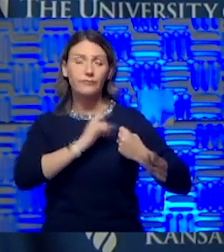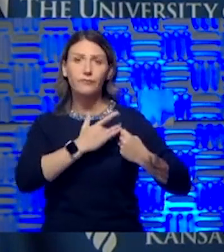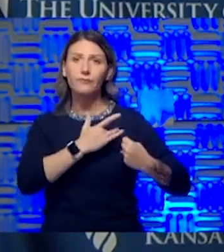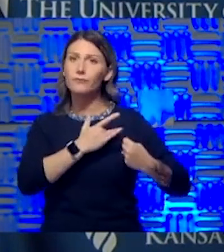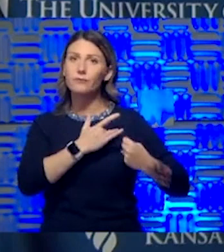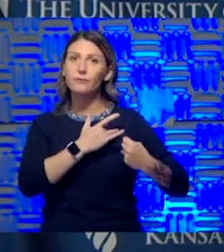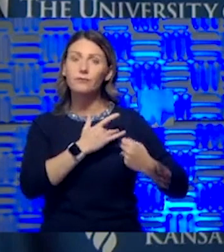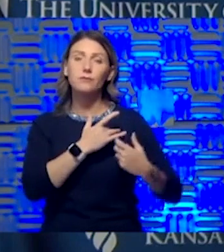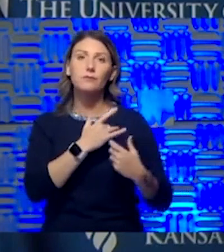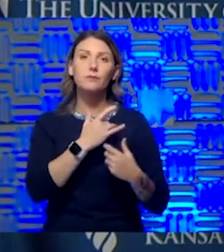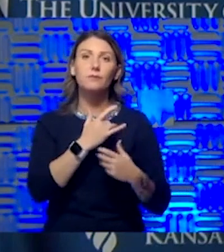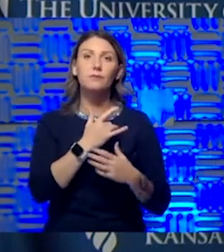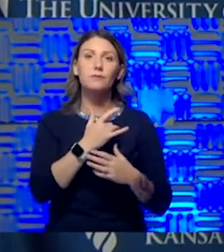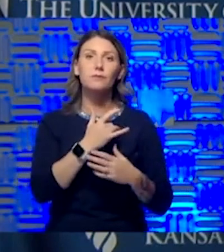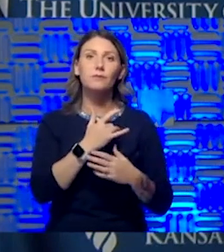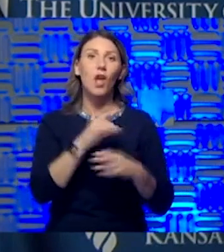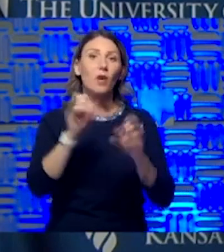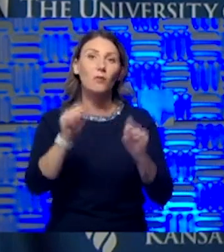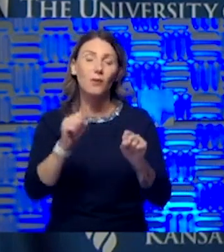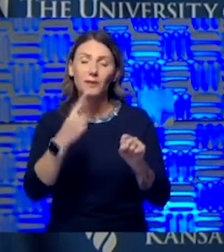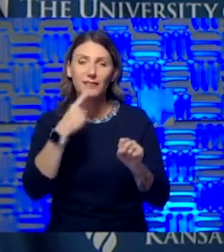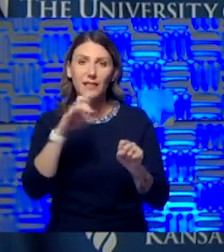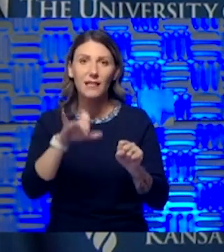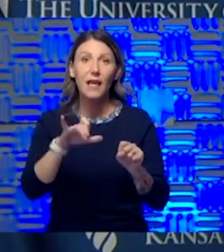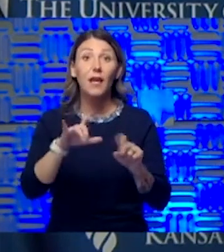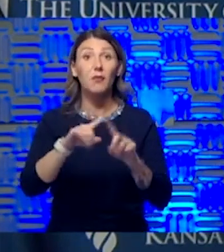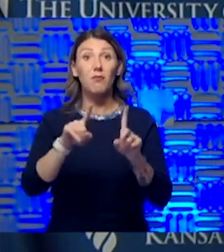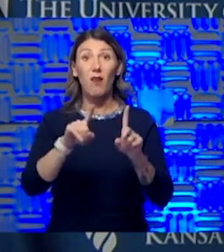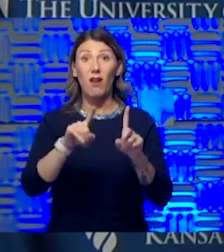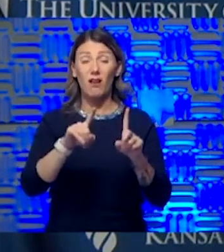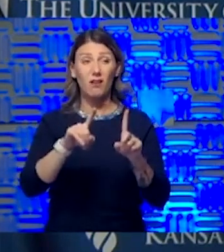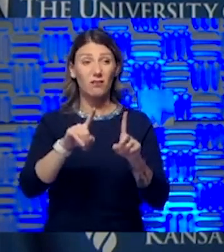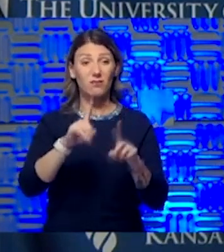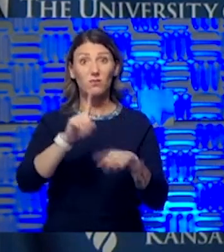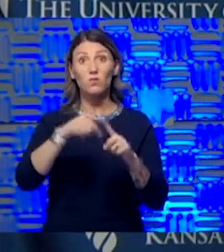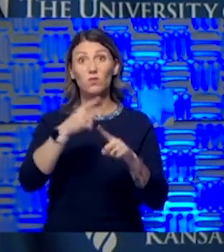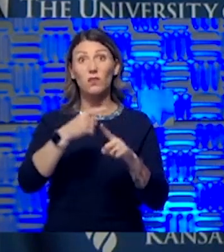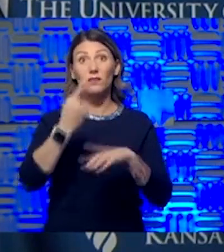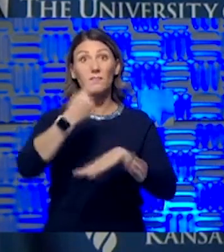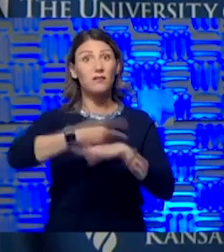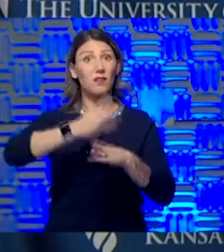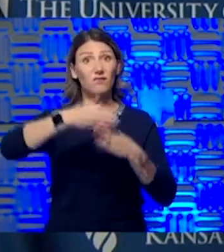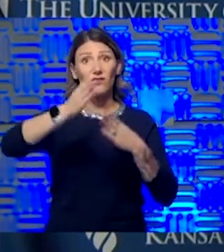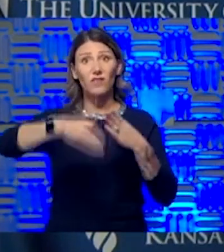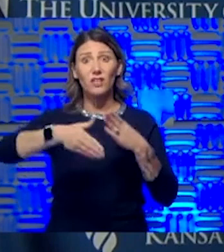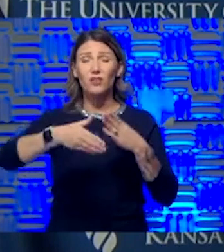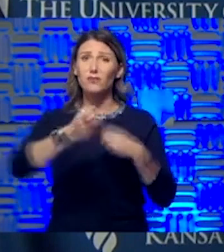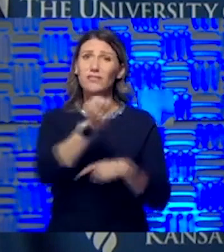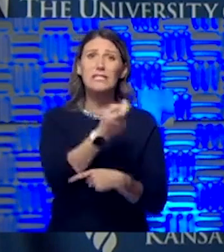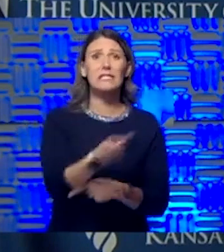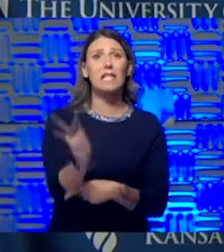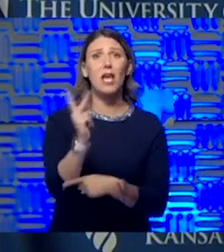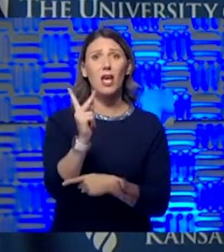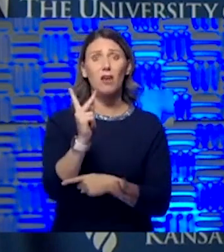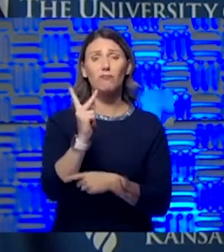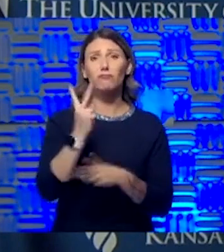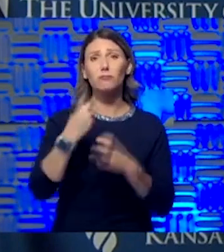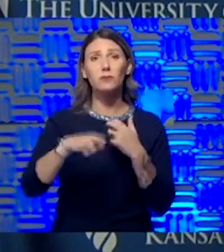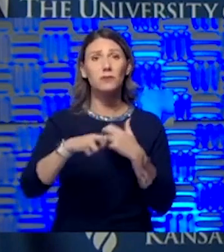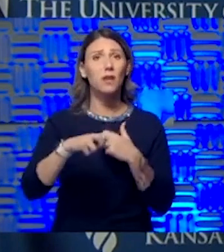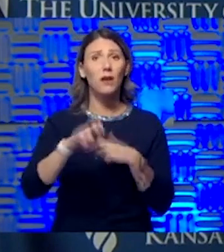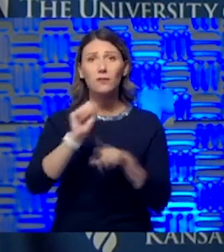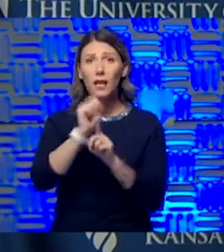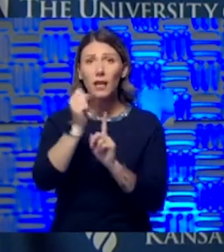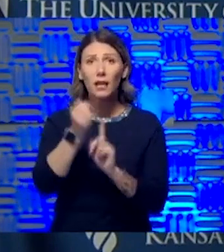If I I'll probably just say that. But I mean, at the end of the day, I've had several, several difficult cases. You know, you really do get a chance to